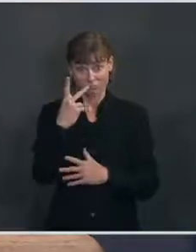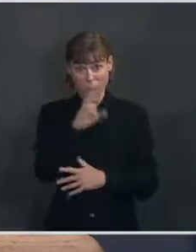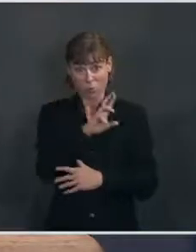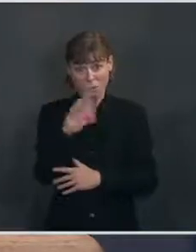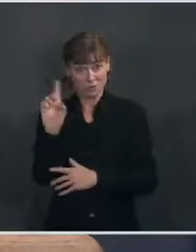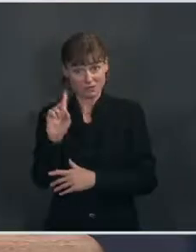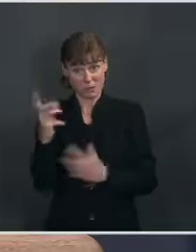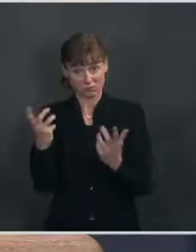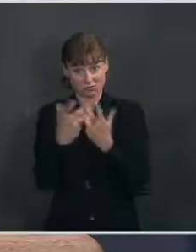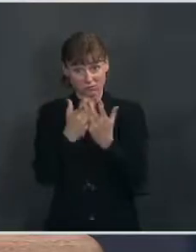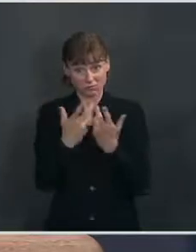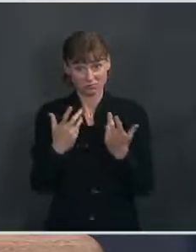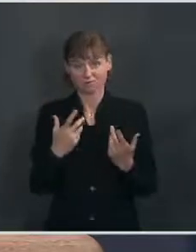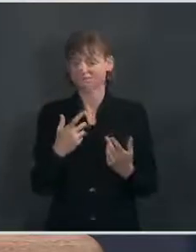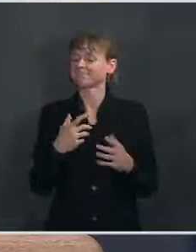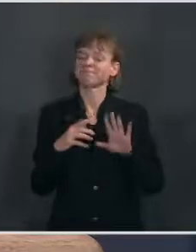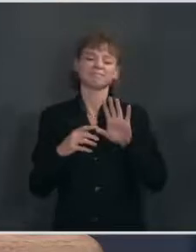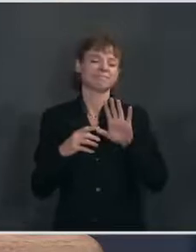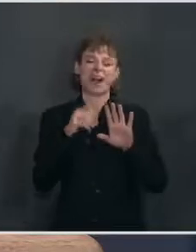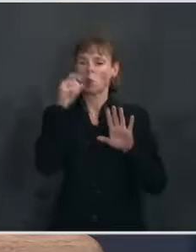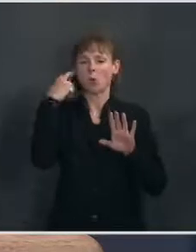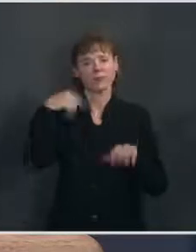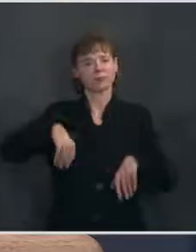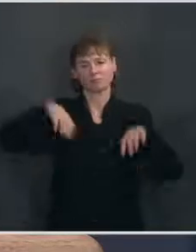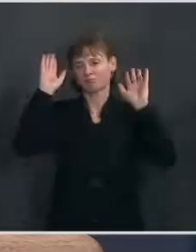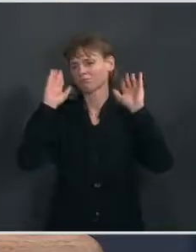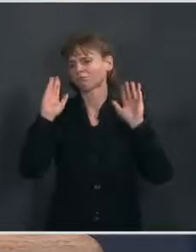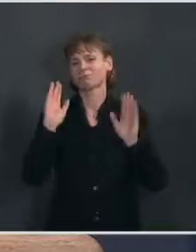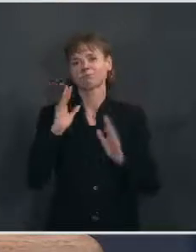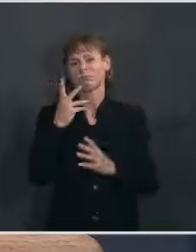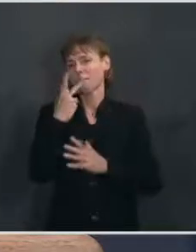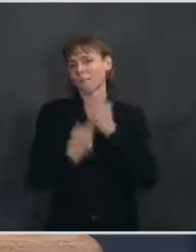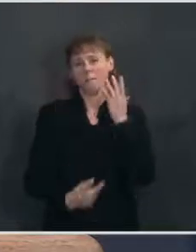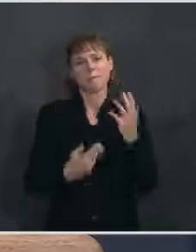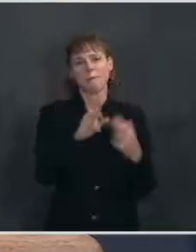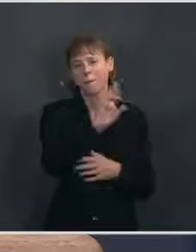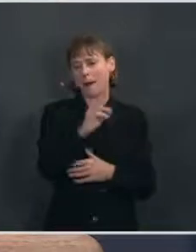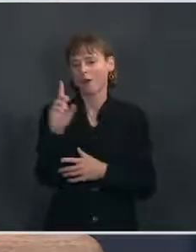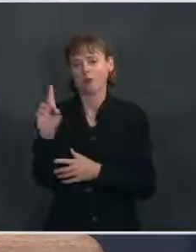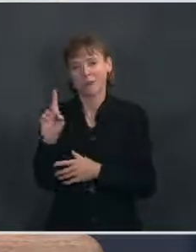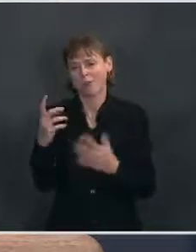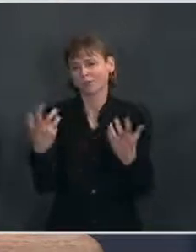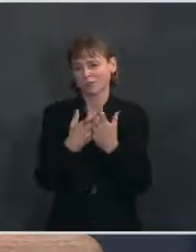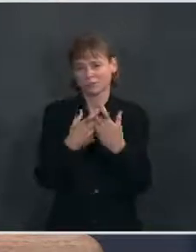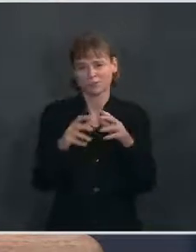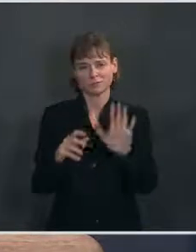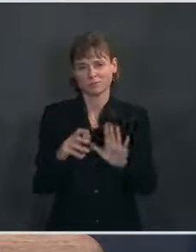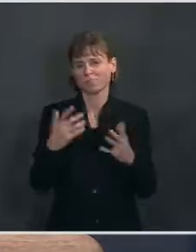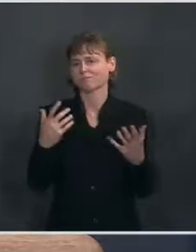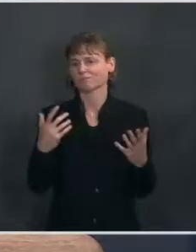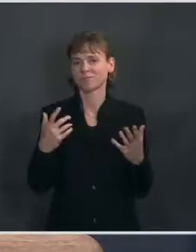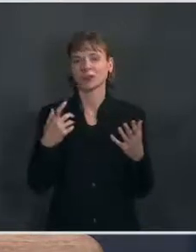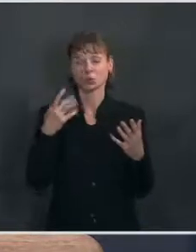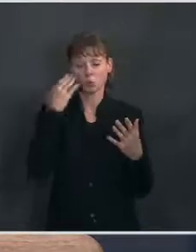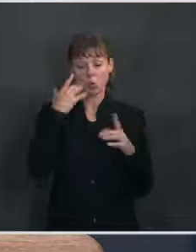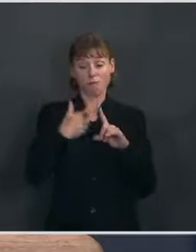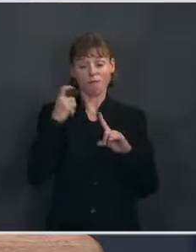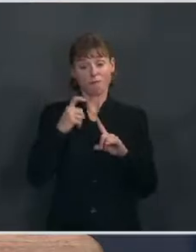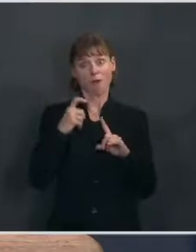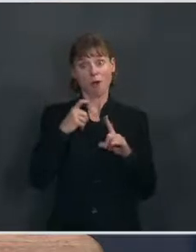hardly an abandoning of bipartisanship. We're still at a phase where the House and Senate are working through, as you know from covering Congress,